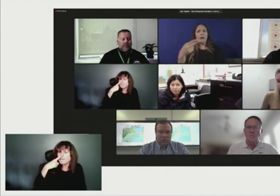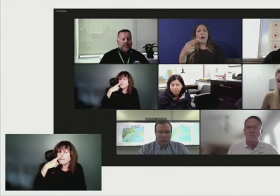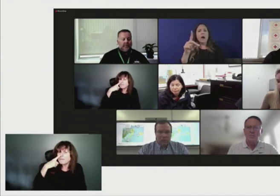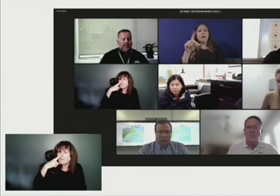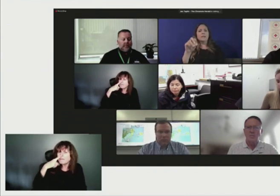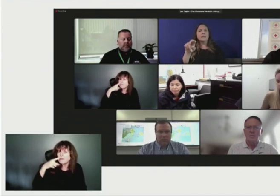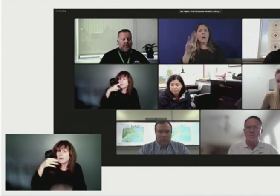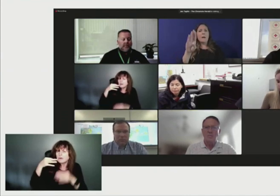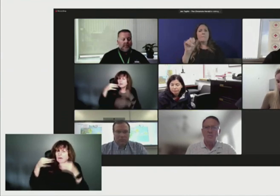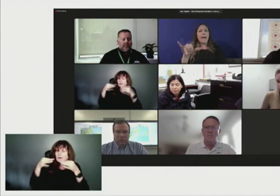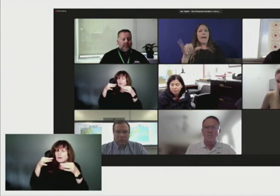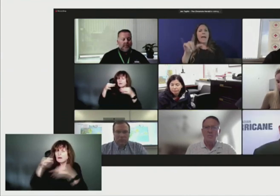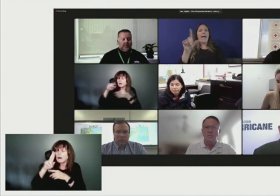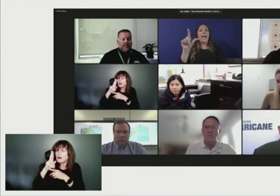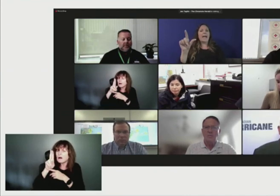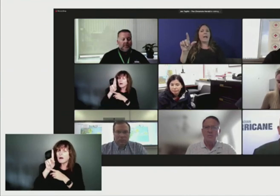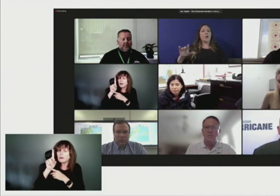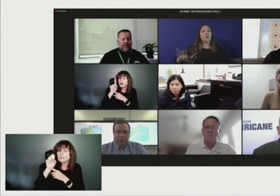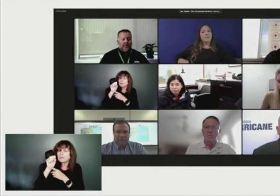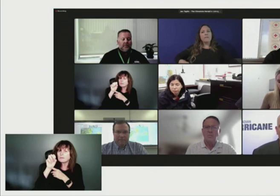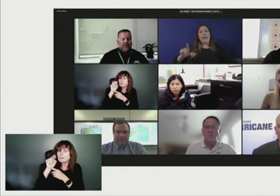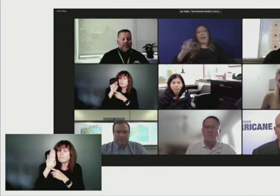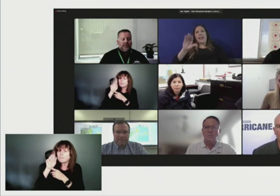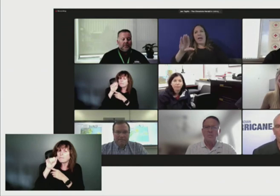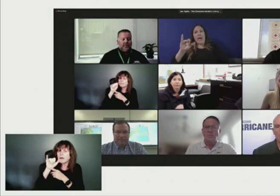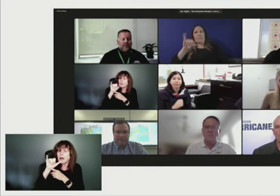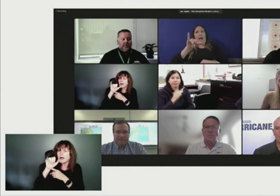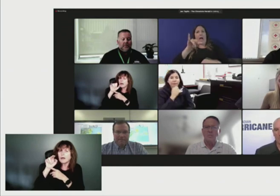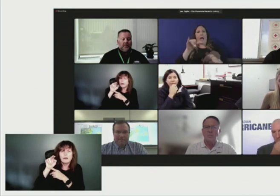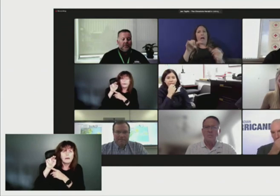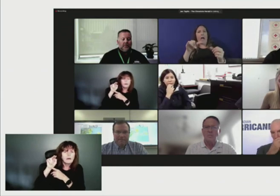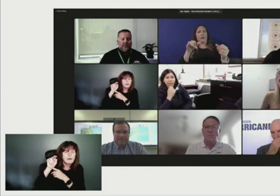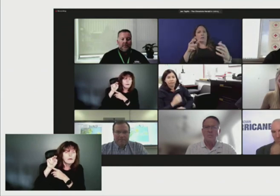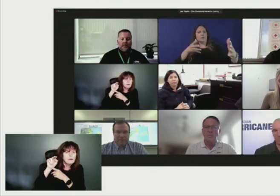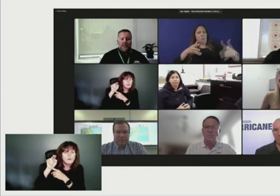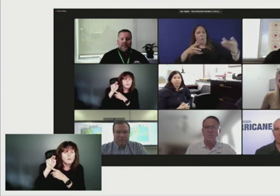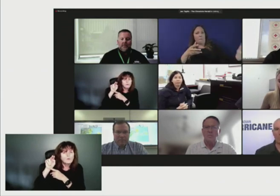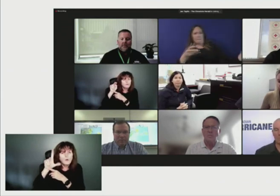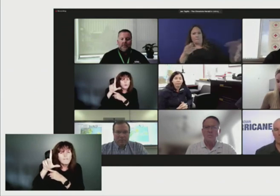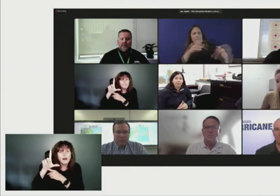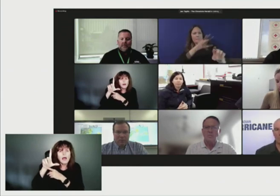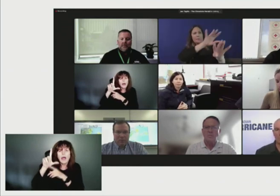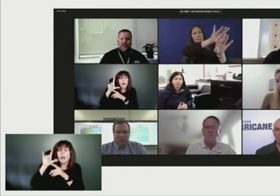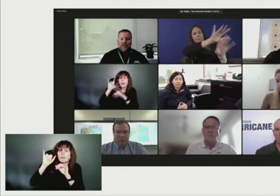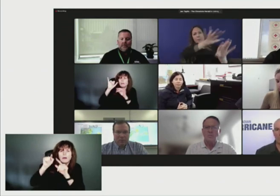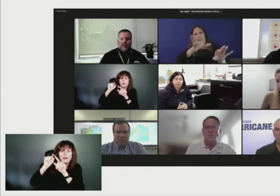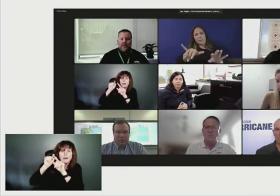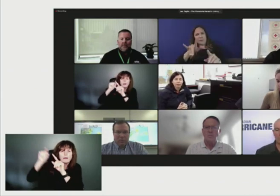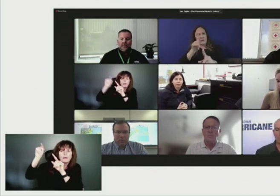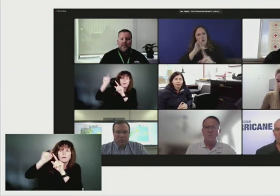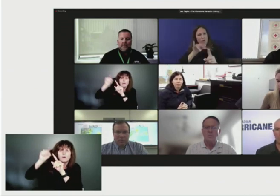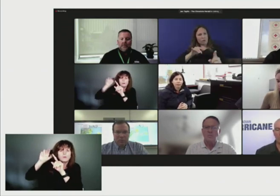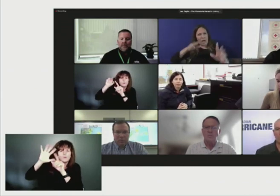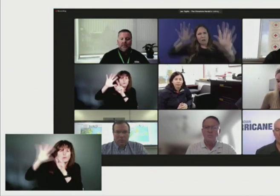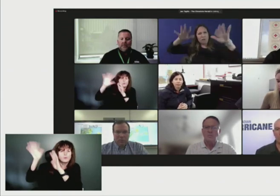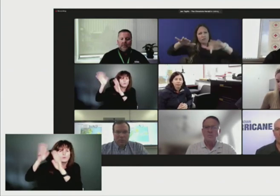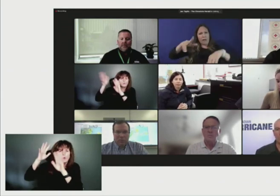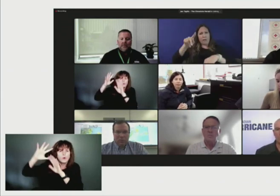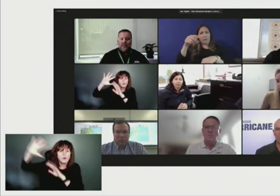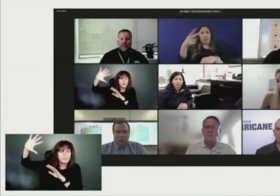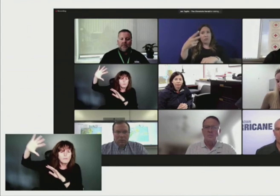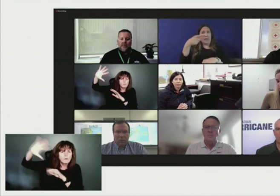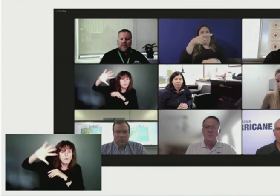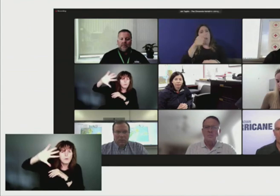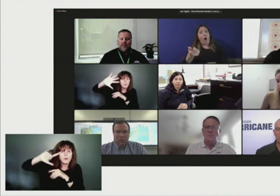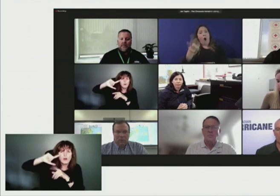is going to complicate Fiona and it looks like bringing heavy rain on Thursday. Like, how is that system going to